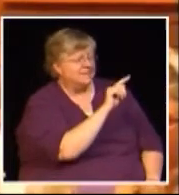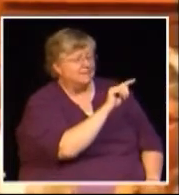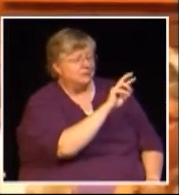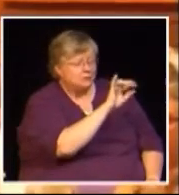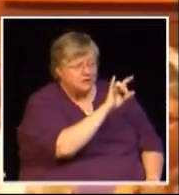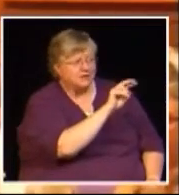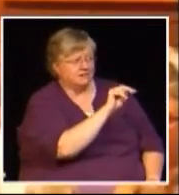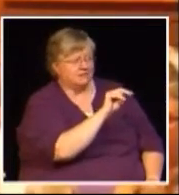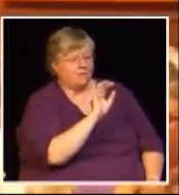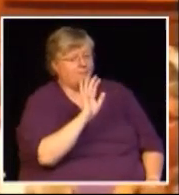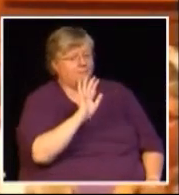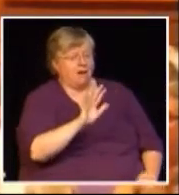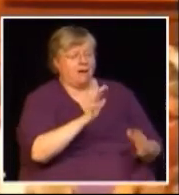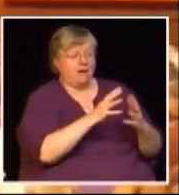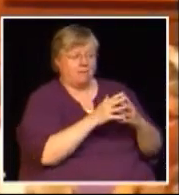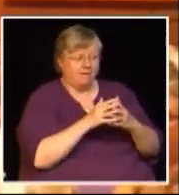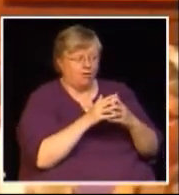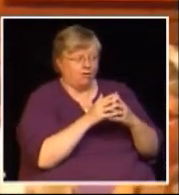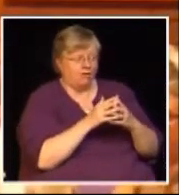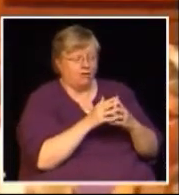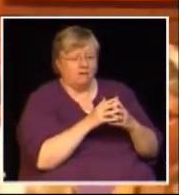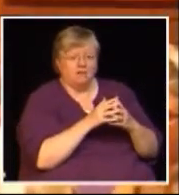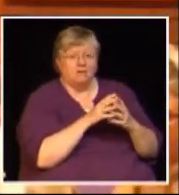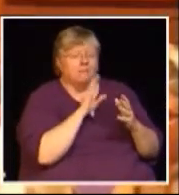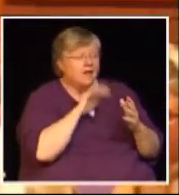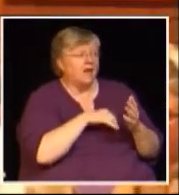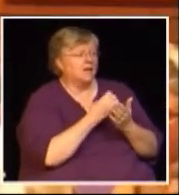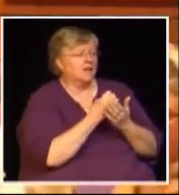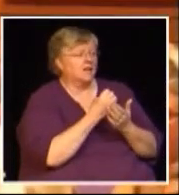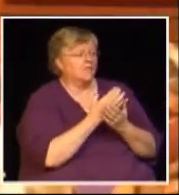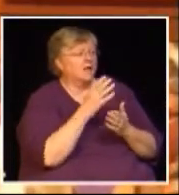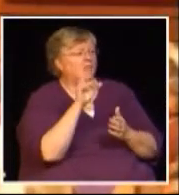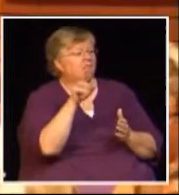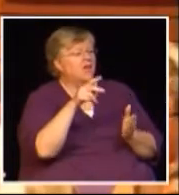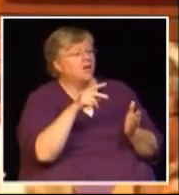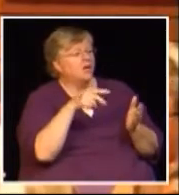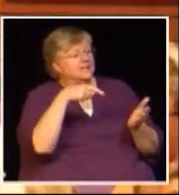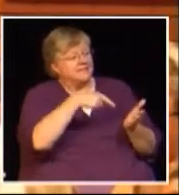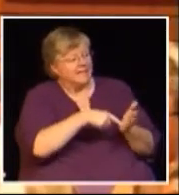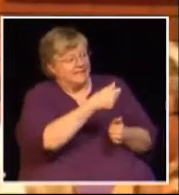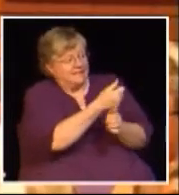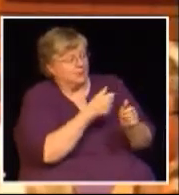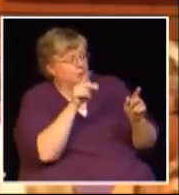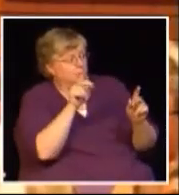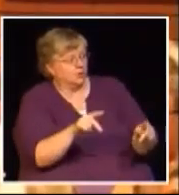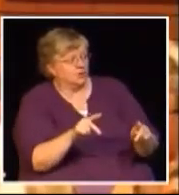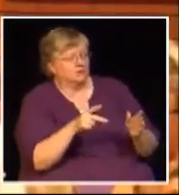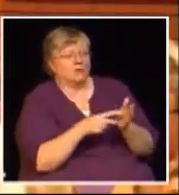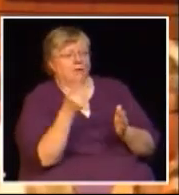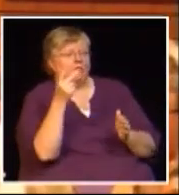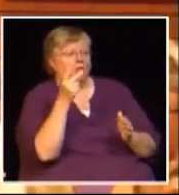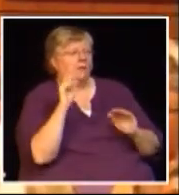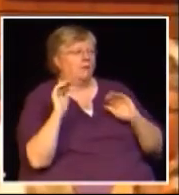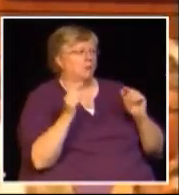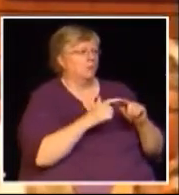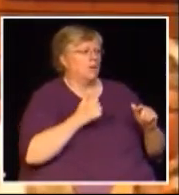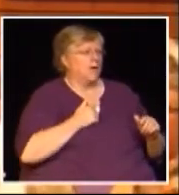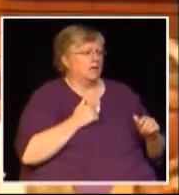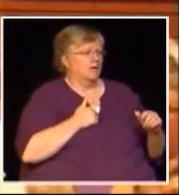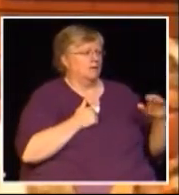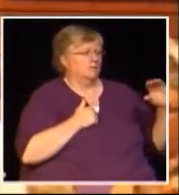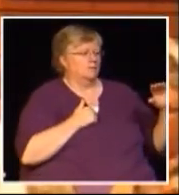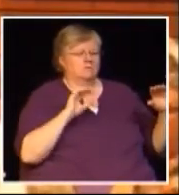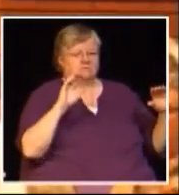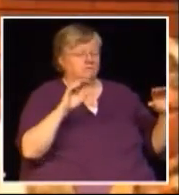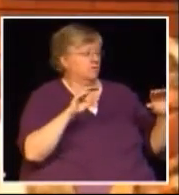can think about how bad their economy is their debt per capita is almost double what Canada's per capita debt is